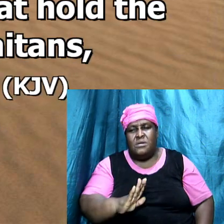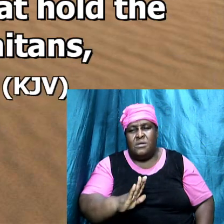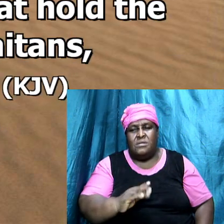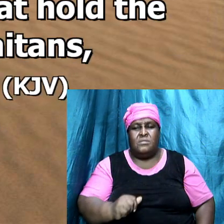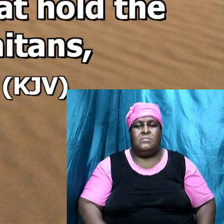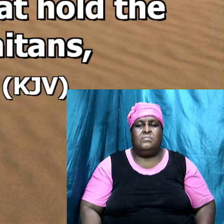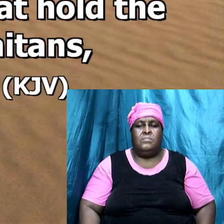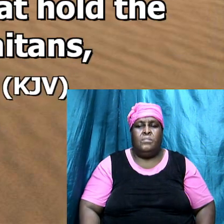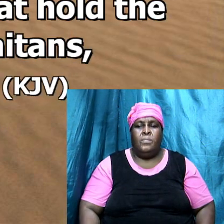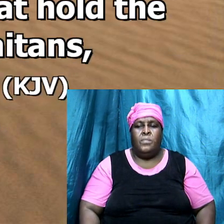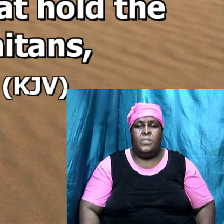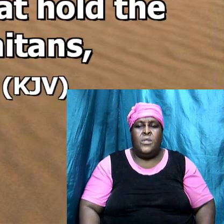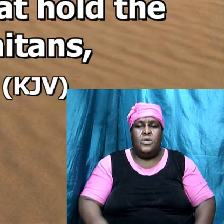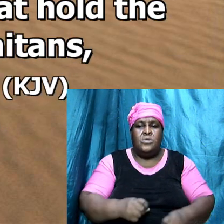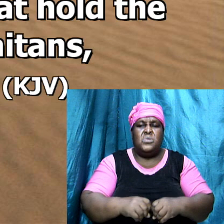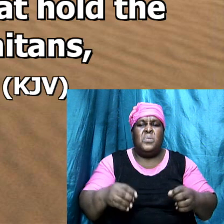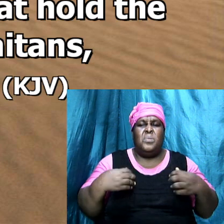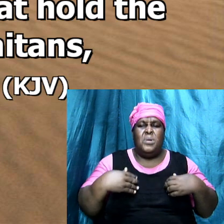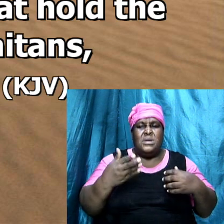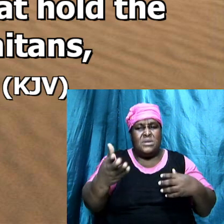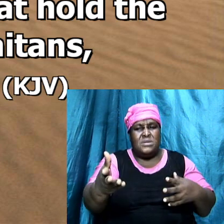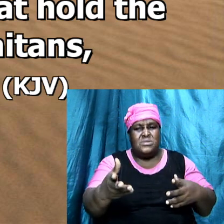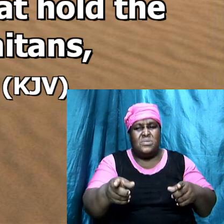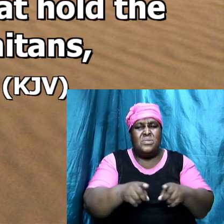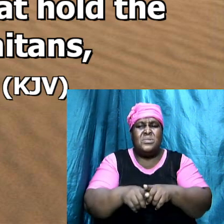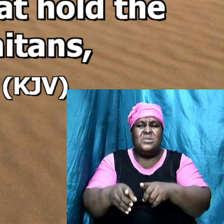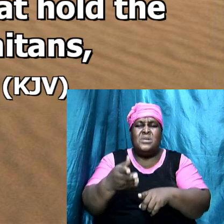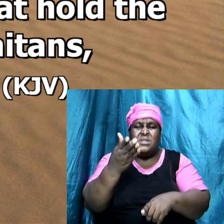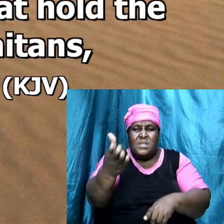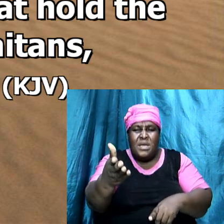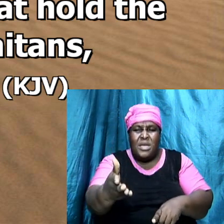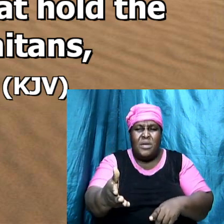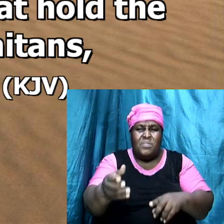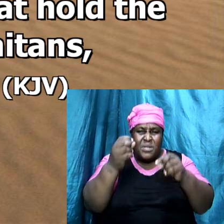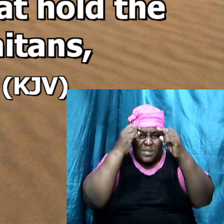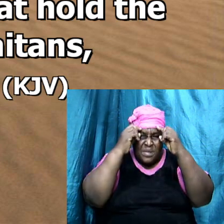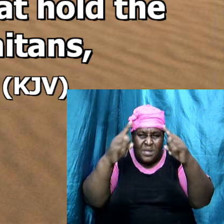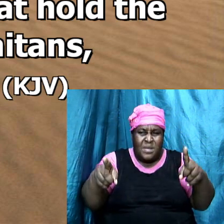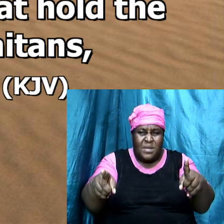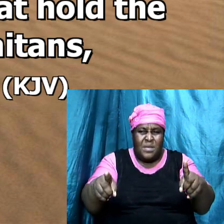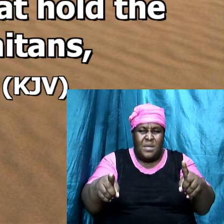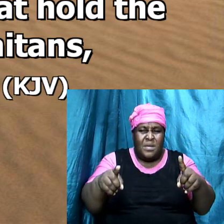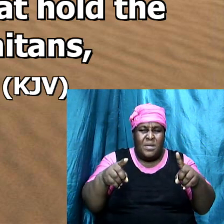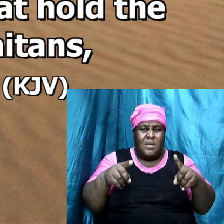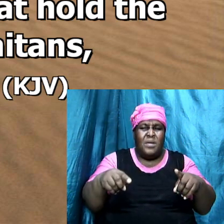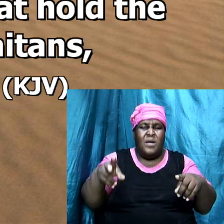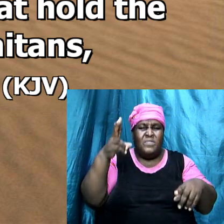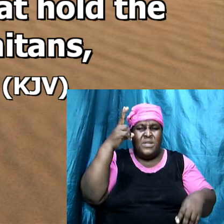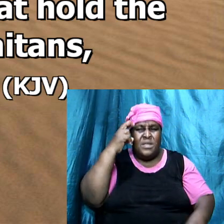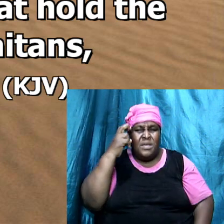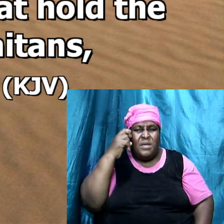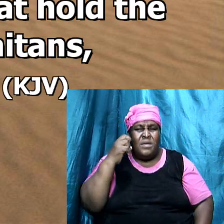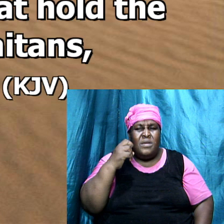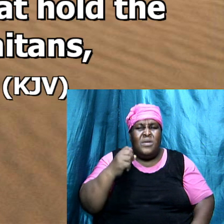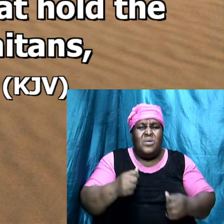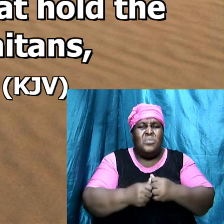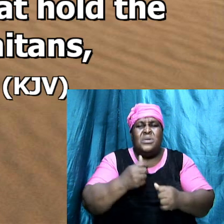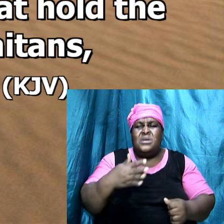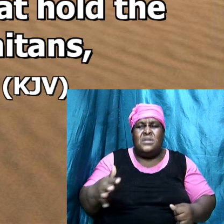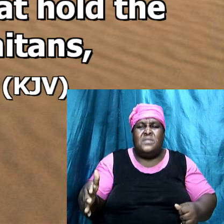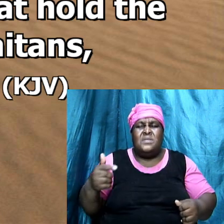So hast thou also them that hold the doctrine of the Nicolaitans, which thing I